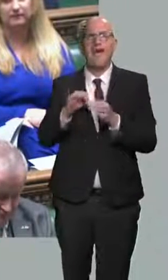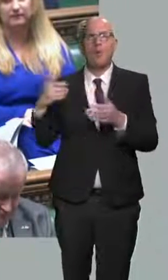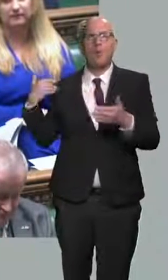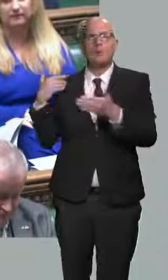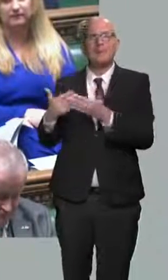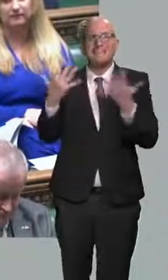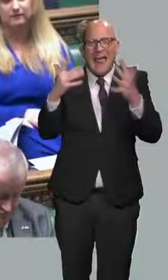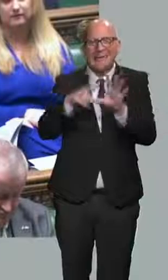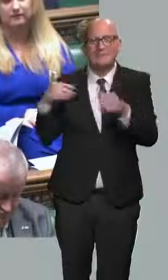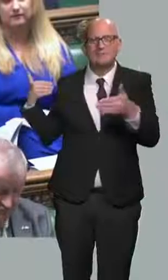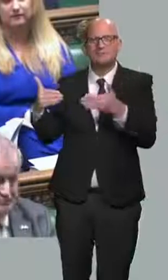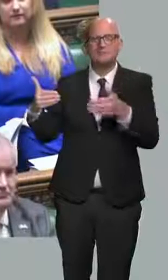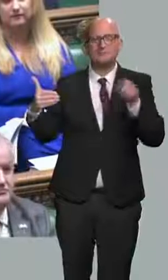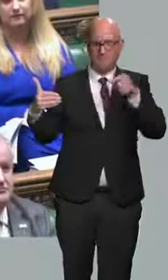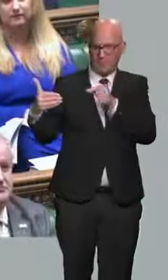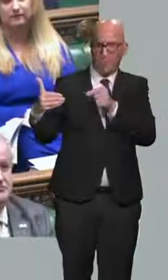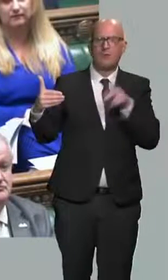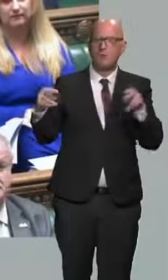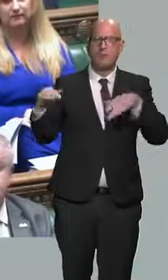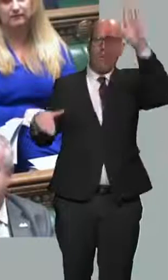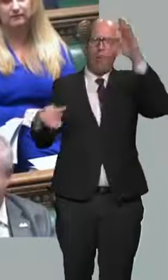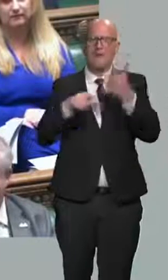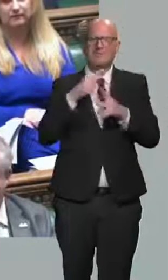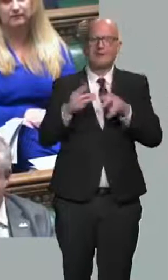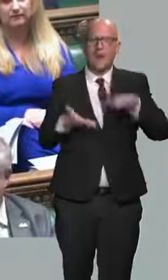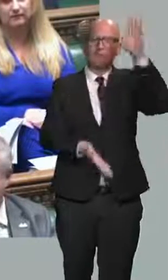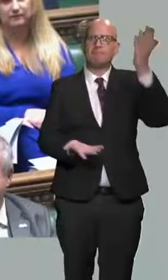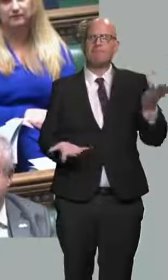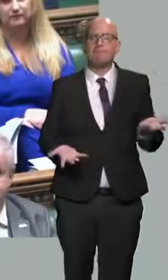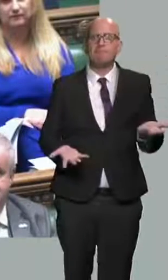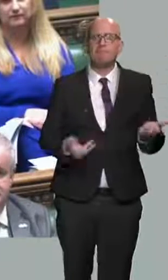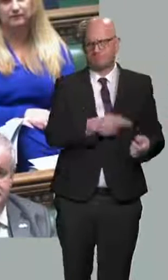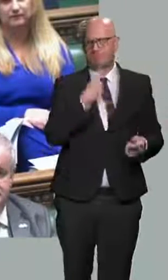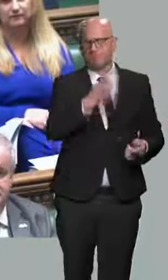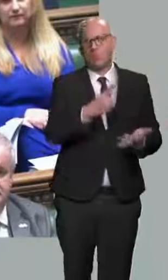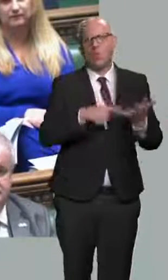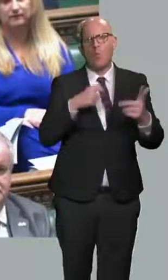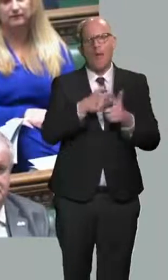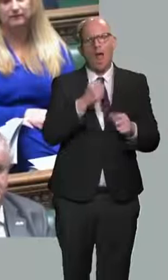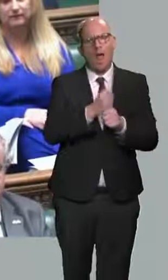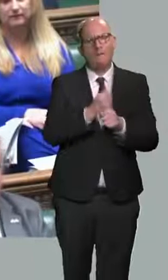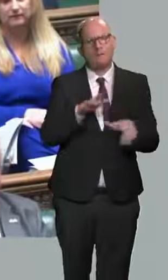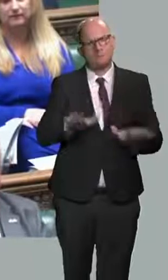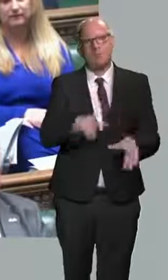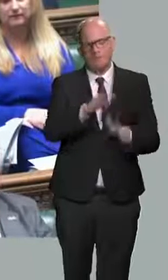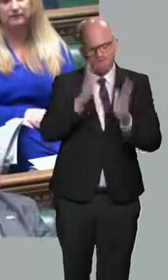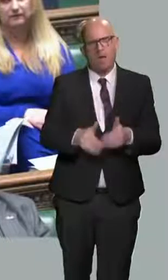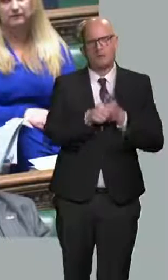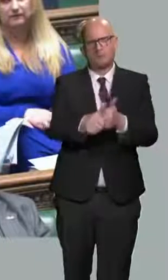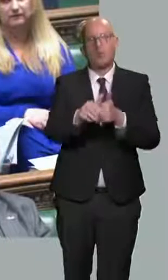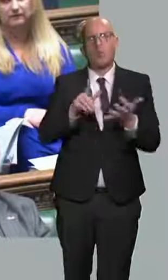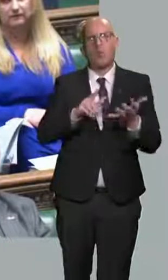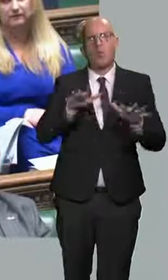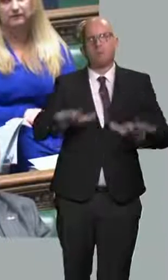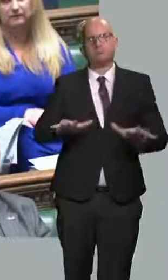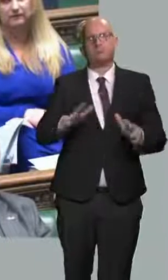Select Committee issued a report this morning, and it says that the UK Government must take further action to support UK households, in particular those on